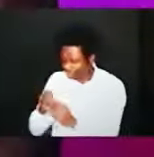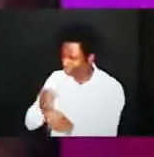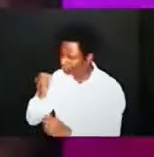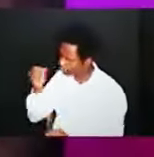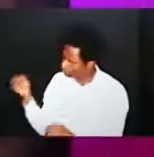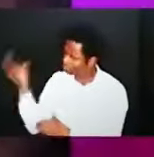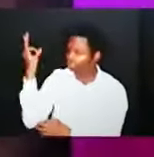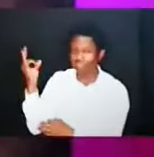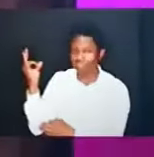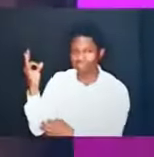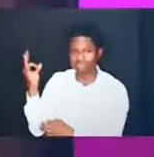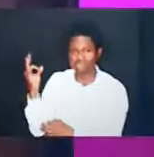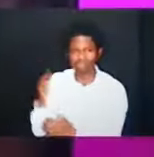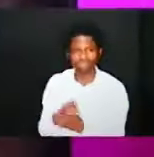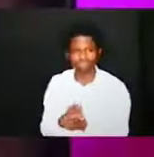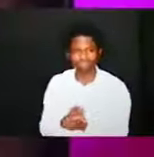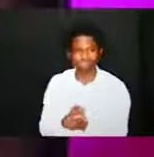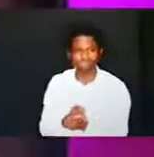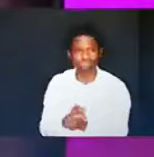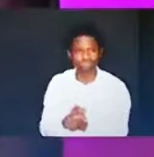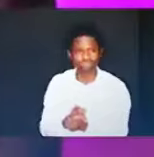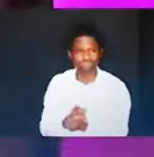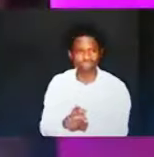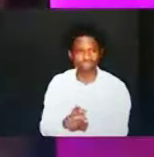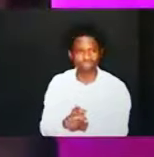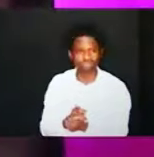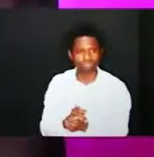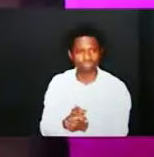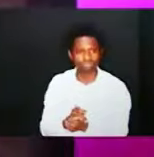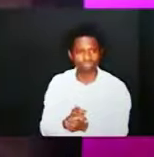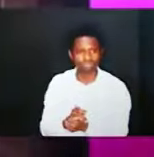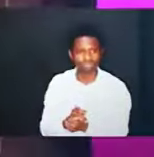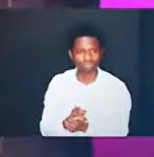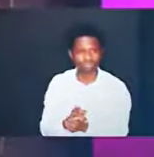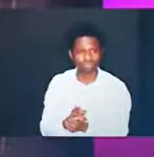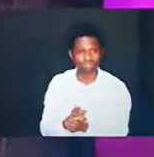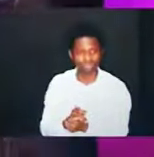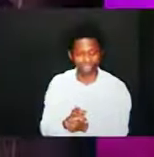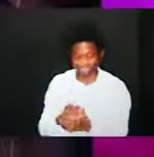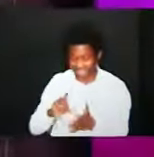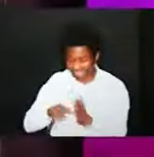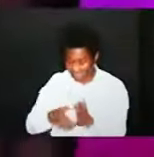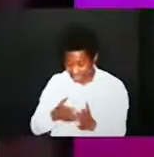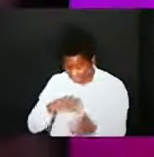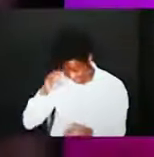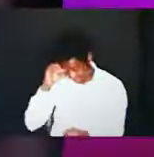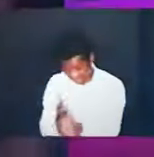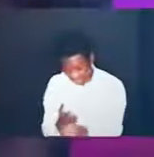then my son held my leg and asked me what is going on